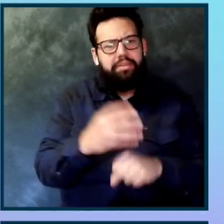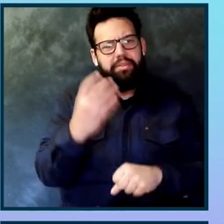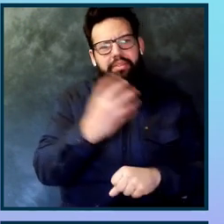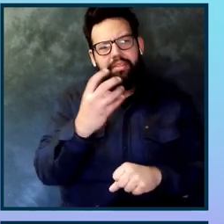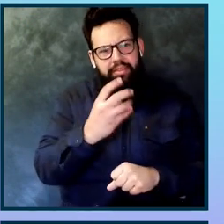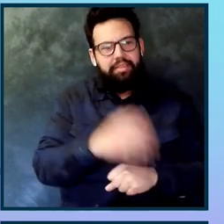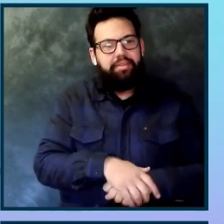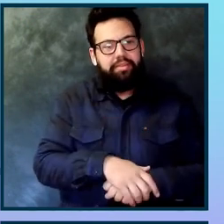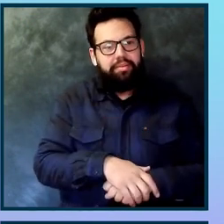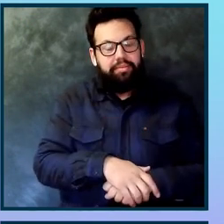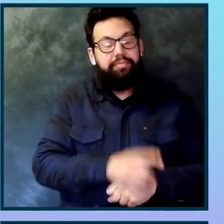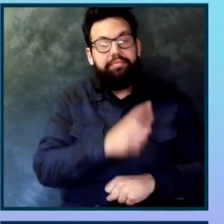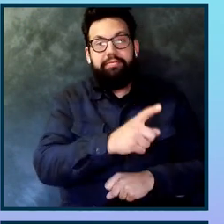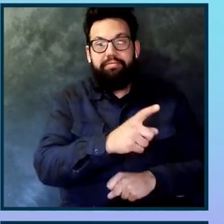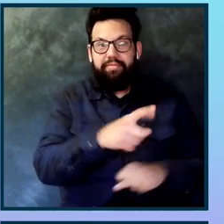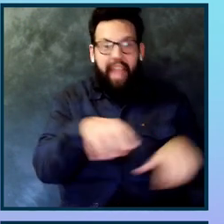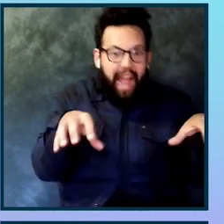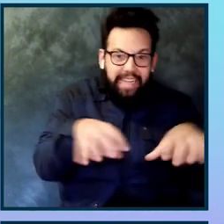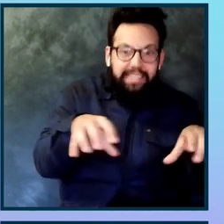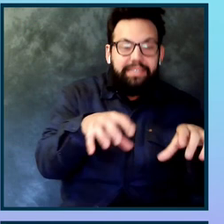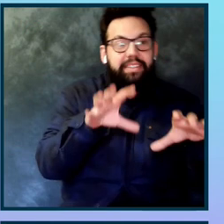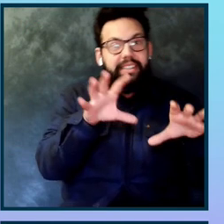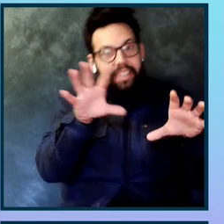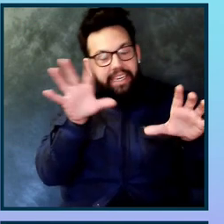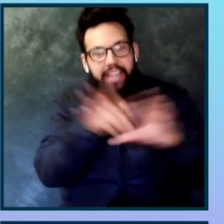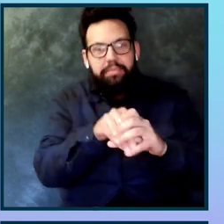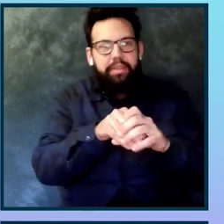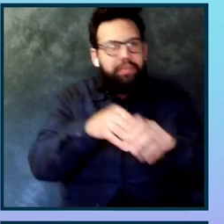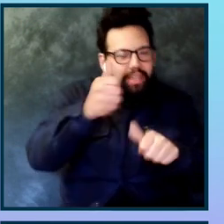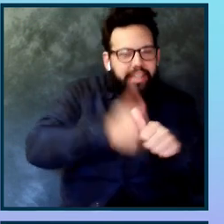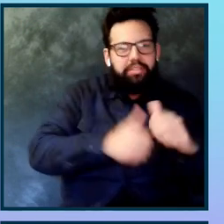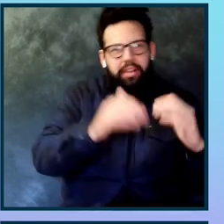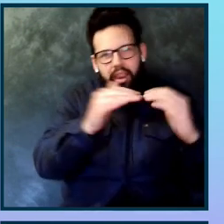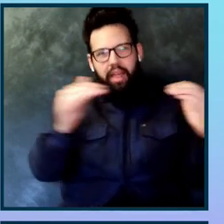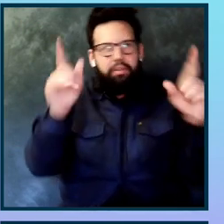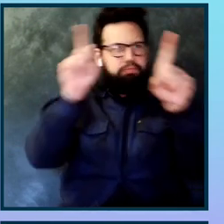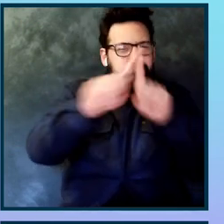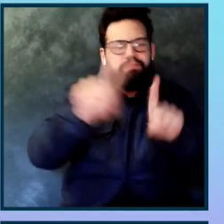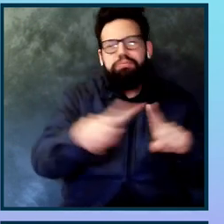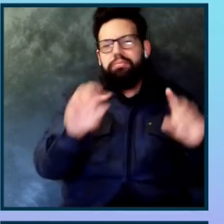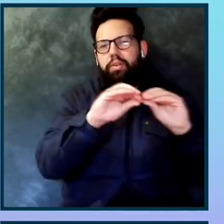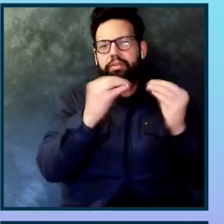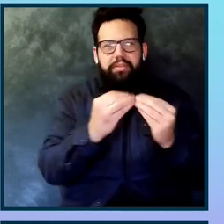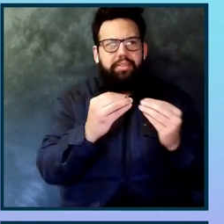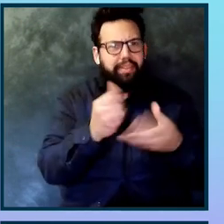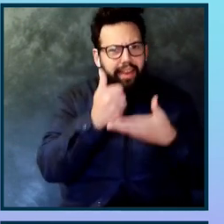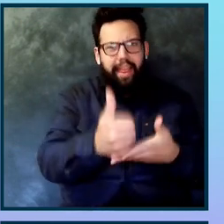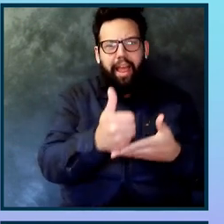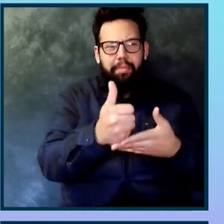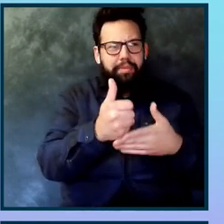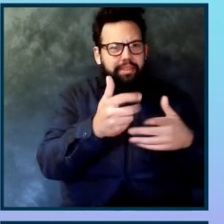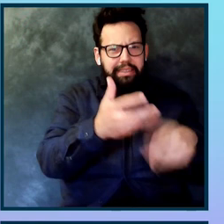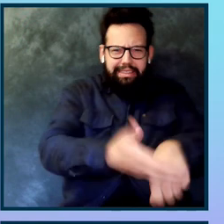Their active engagement within every level of the organization has helped drive the culture of change for